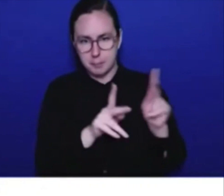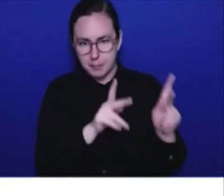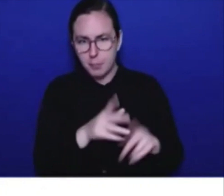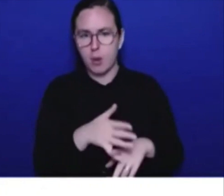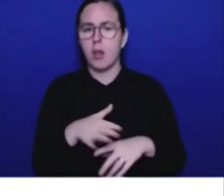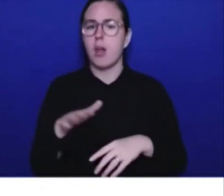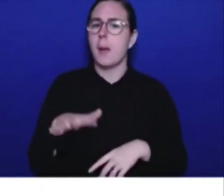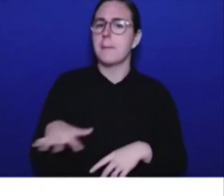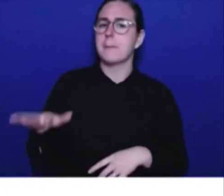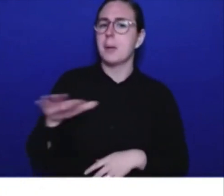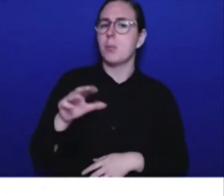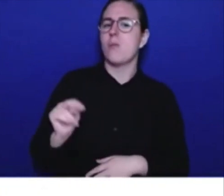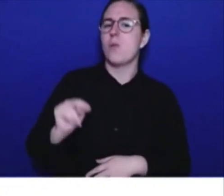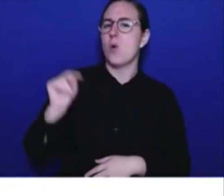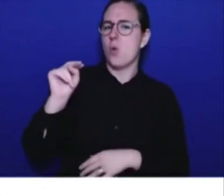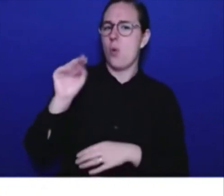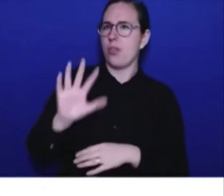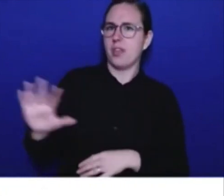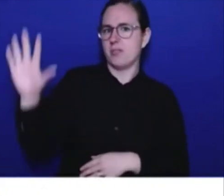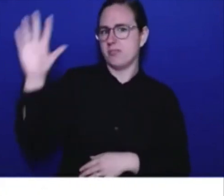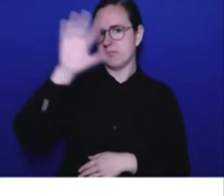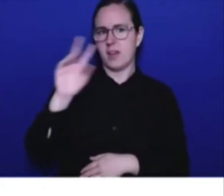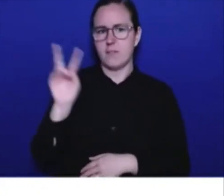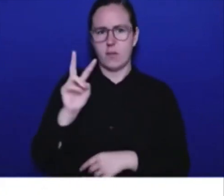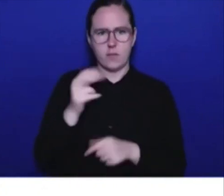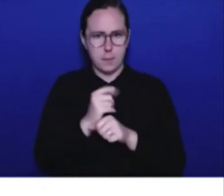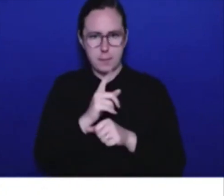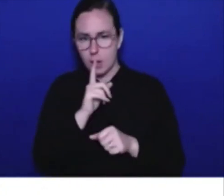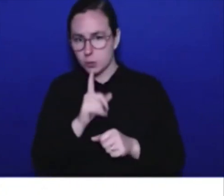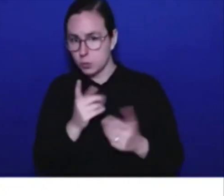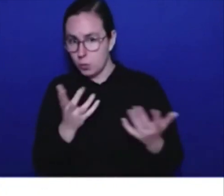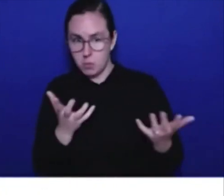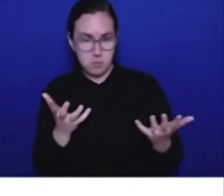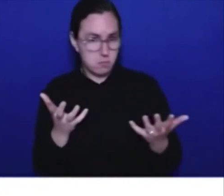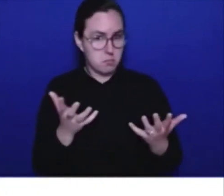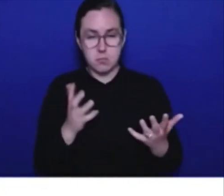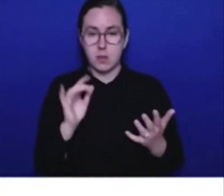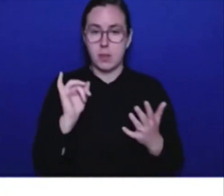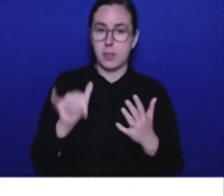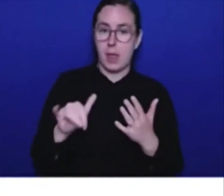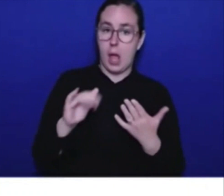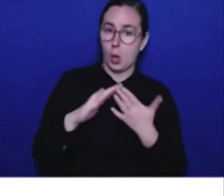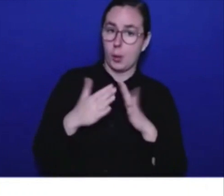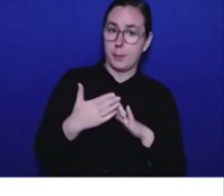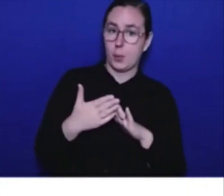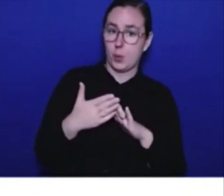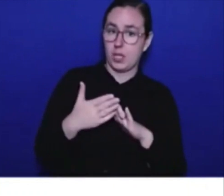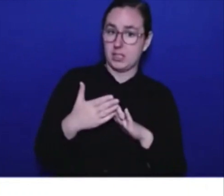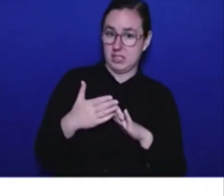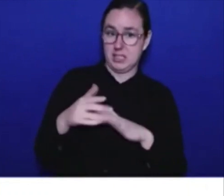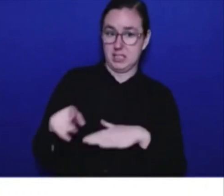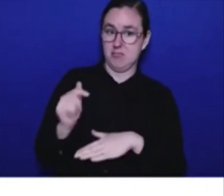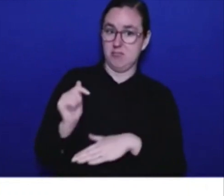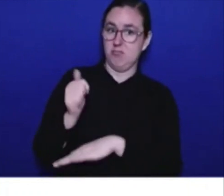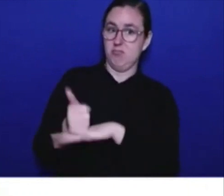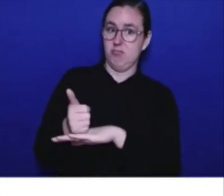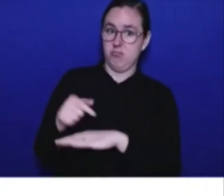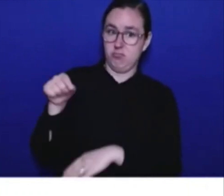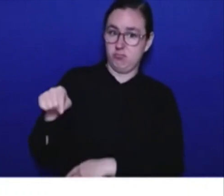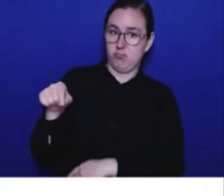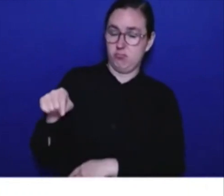sure that this community has served ICBC for so long benefits from whatever ends up on this site.